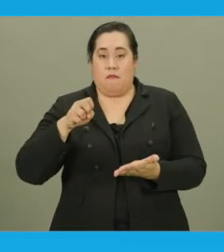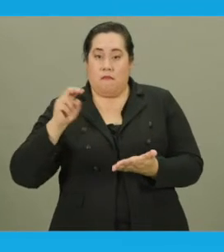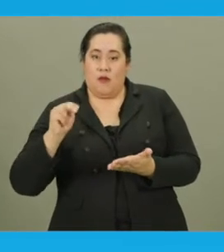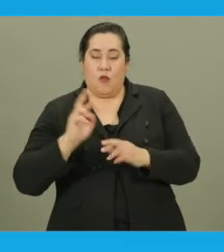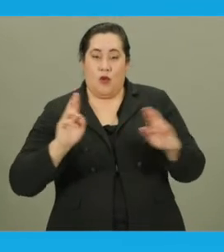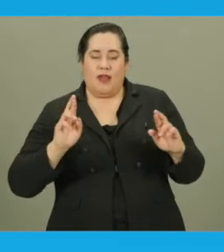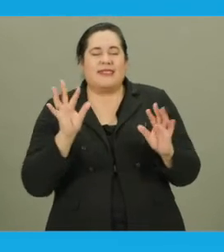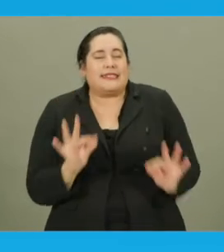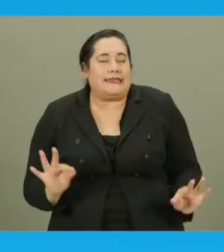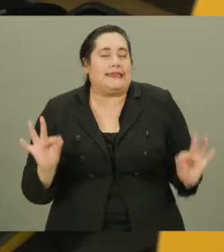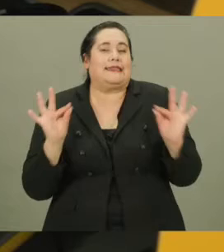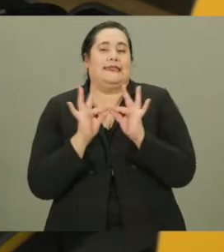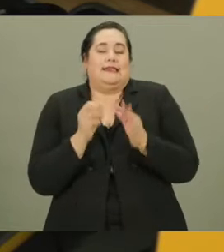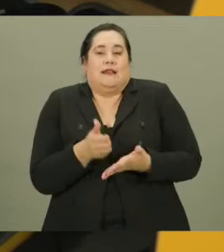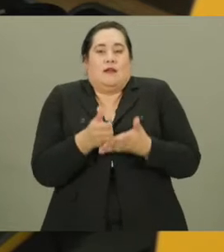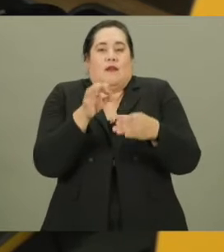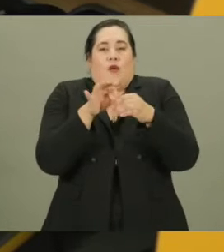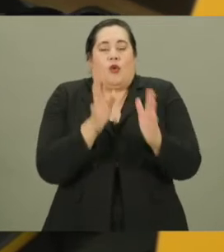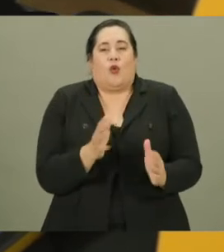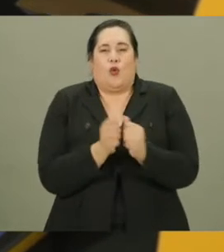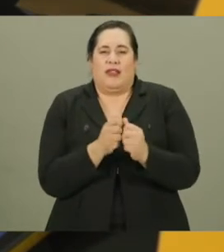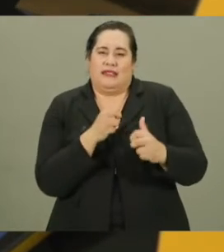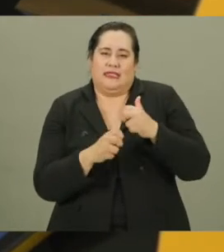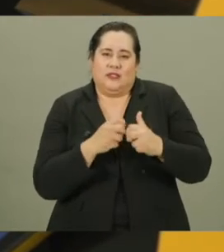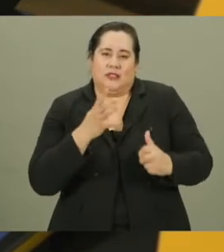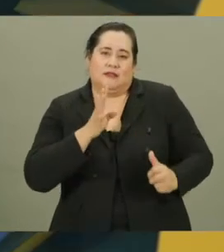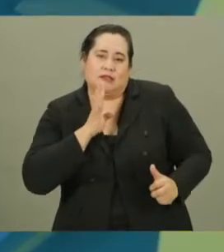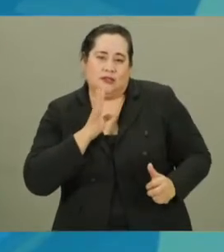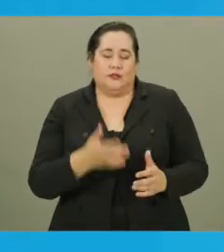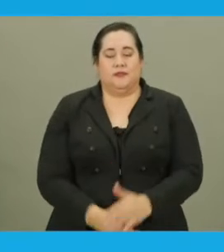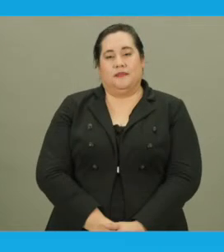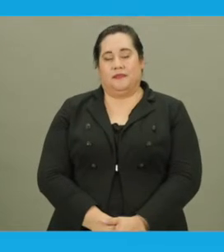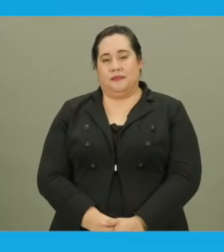paper handy is key to assisting a voter with difficulty speaking.